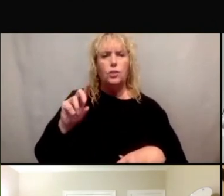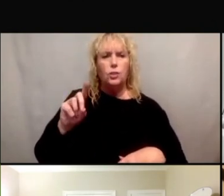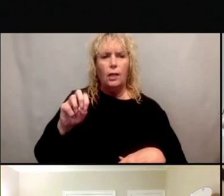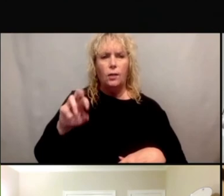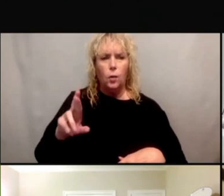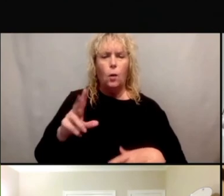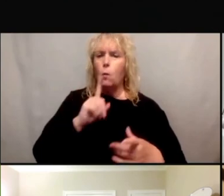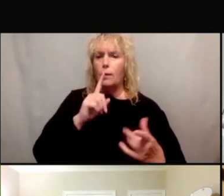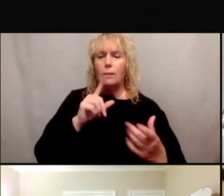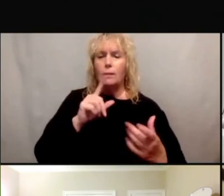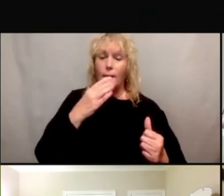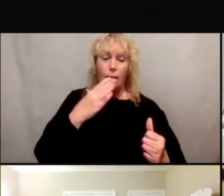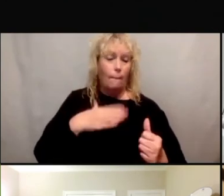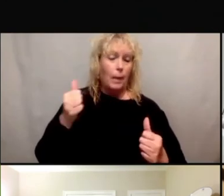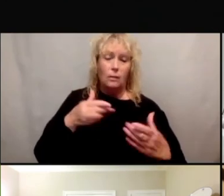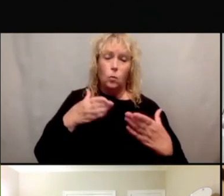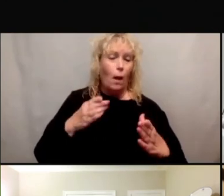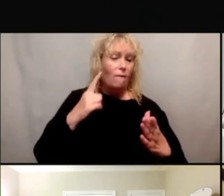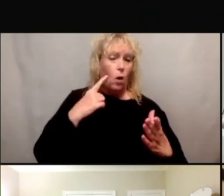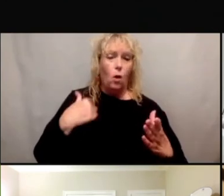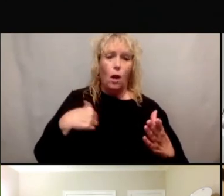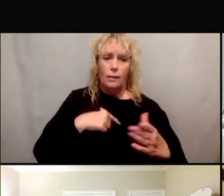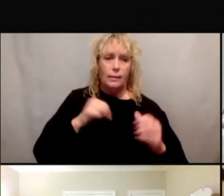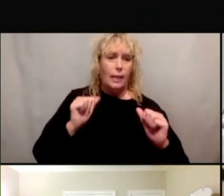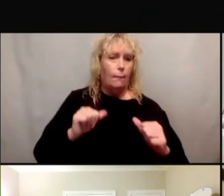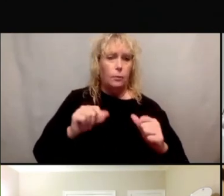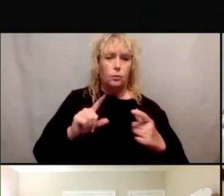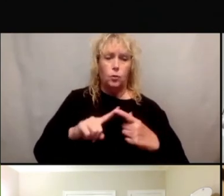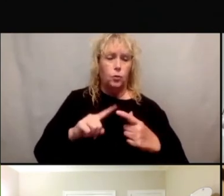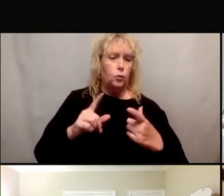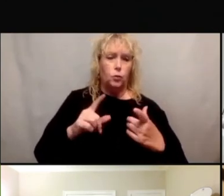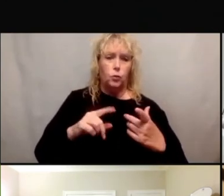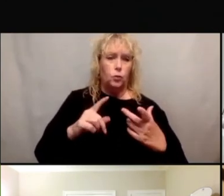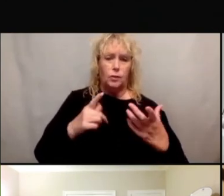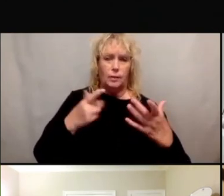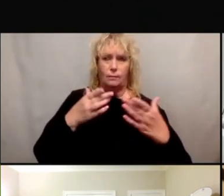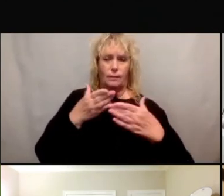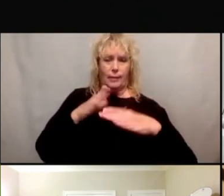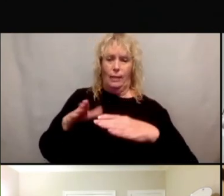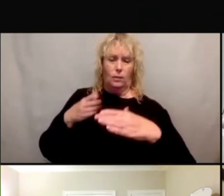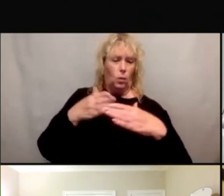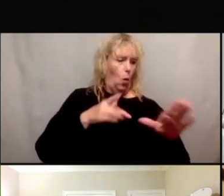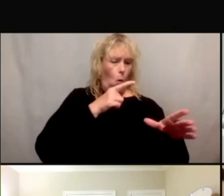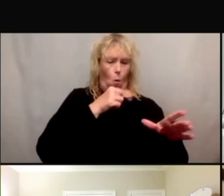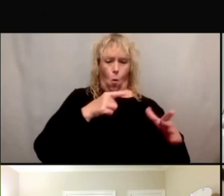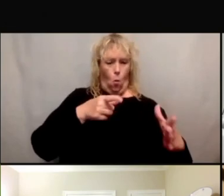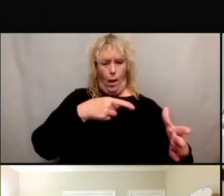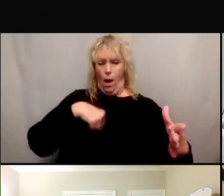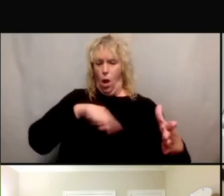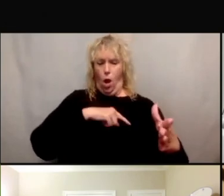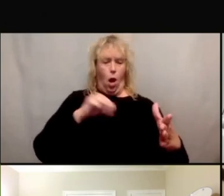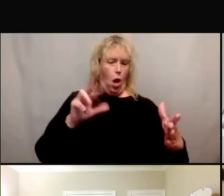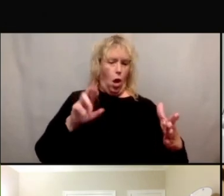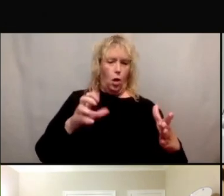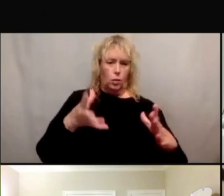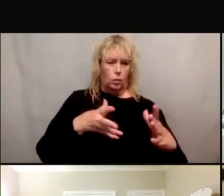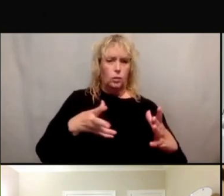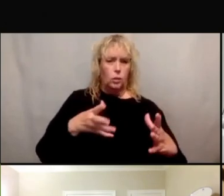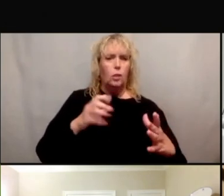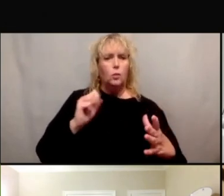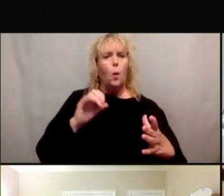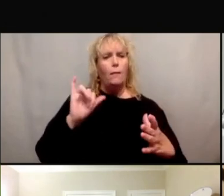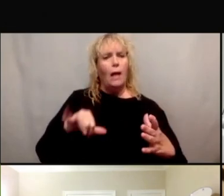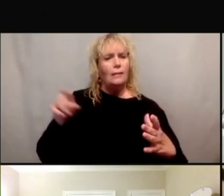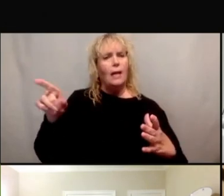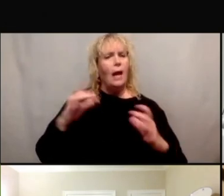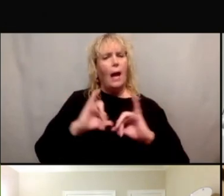best way for us to be able to differentiate ourselves, right? And so I think this question is getting at that nuance of like,